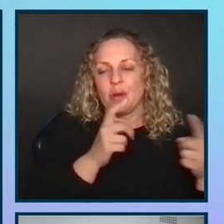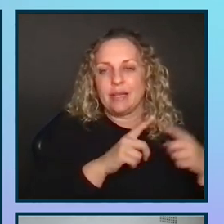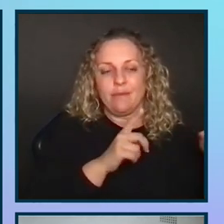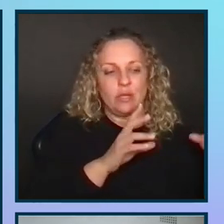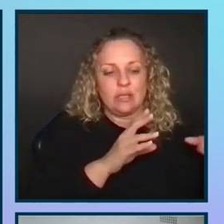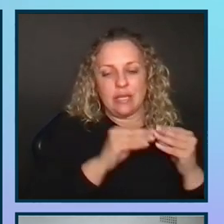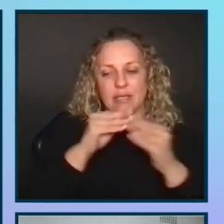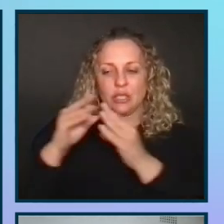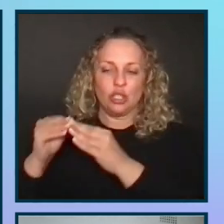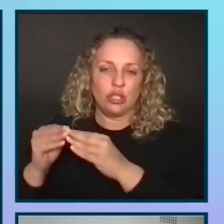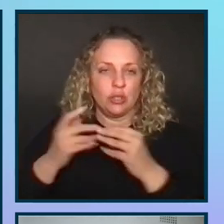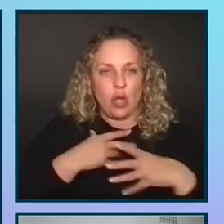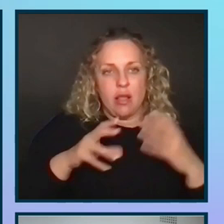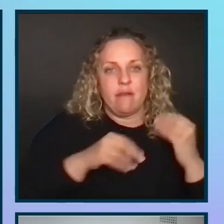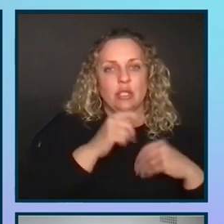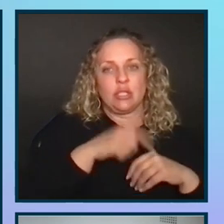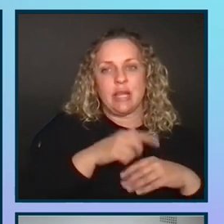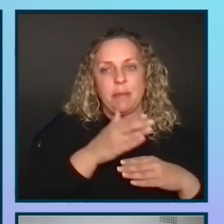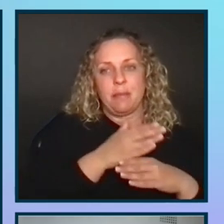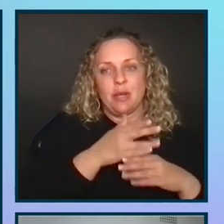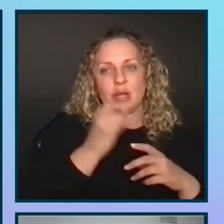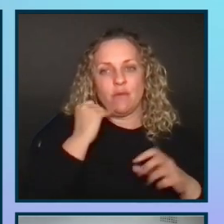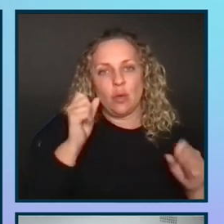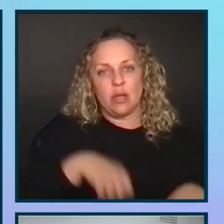definitely leave a lot of extra time in between as well, if you